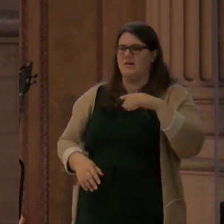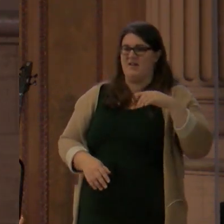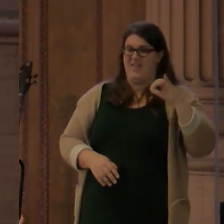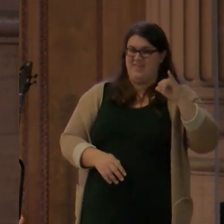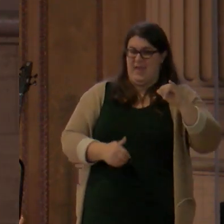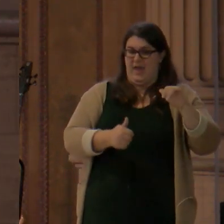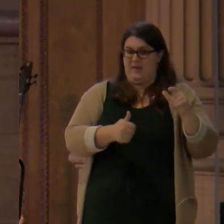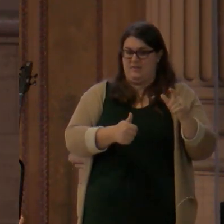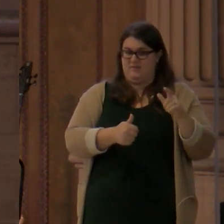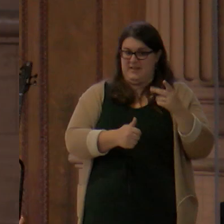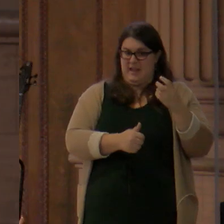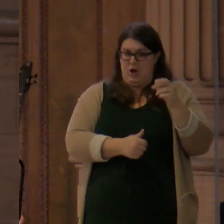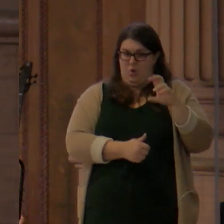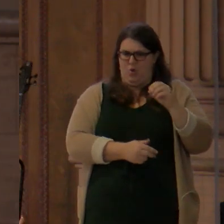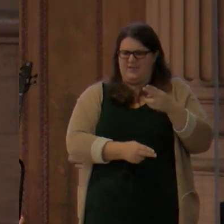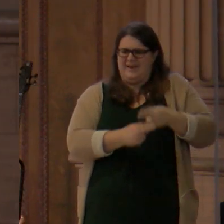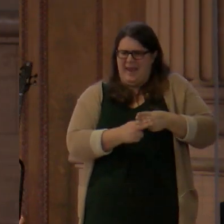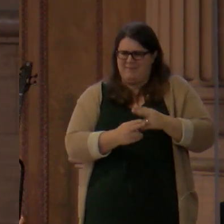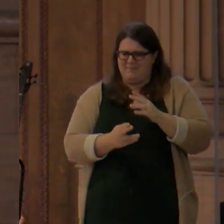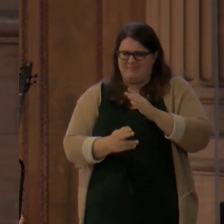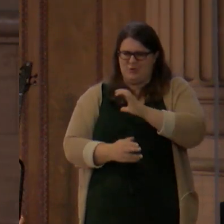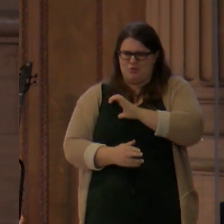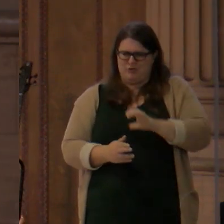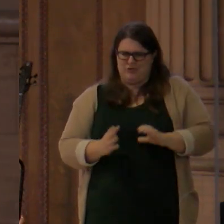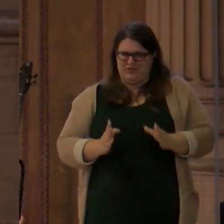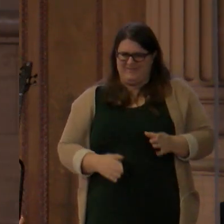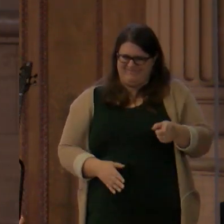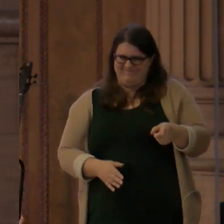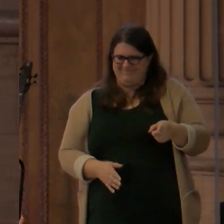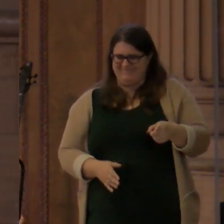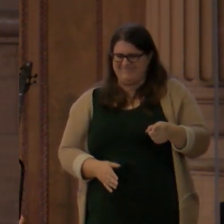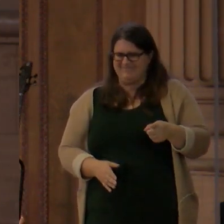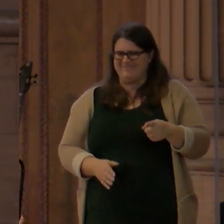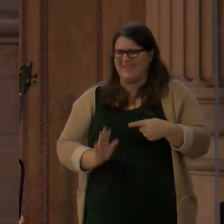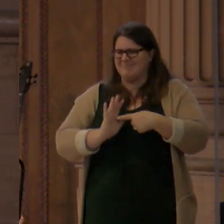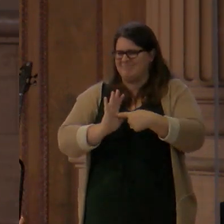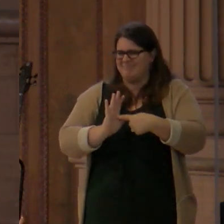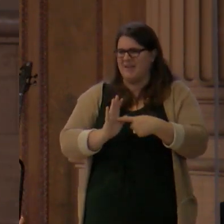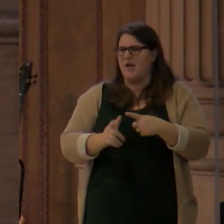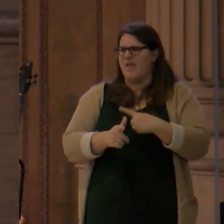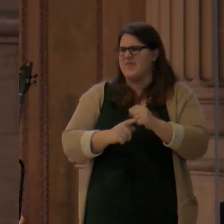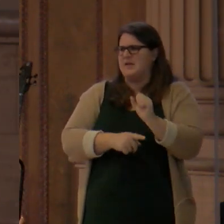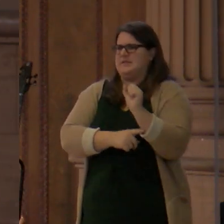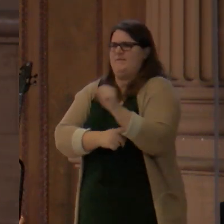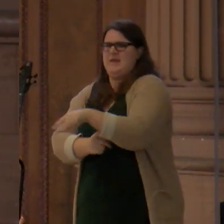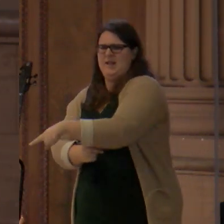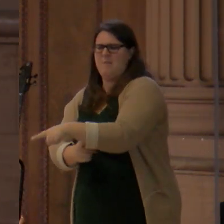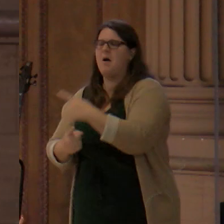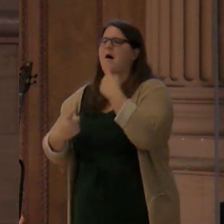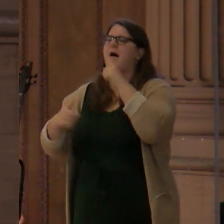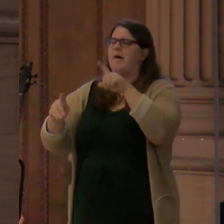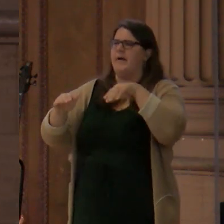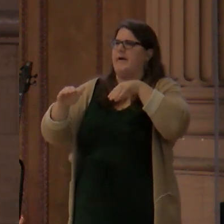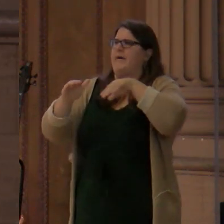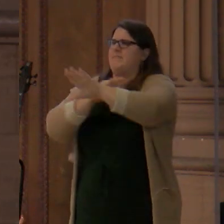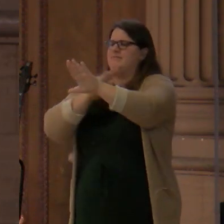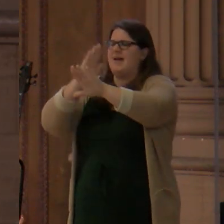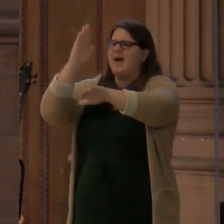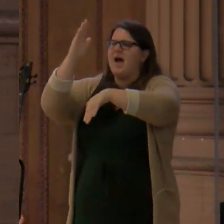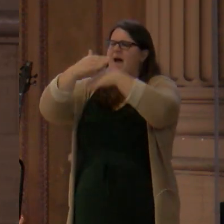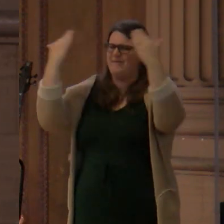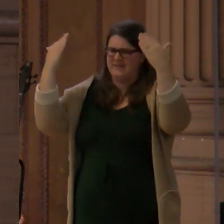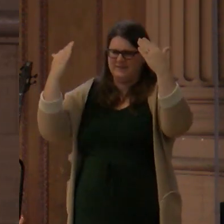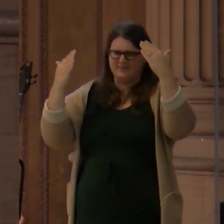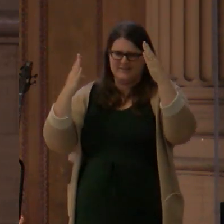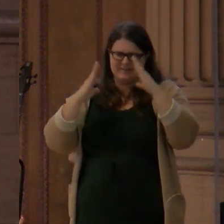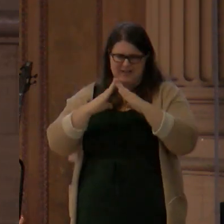battle on the way to the celestial city. Another example. This is a non-Christian example. I don't know if you've ever heard of this before. A little more obscure.